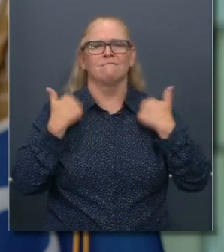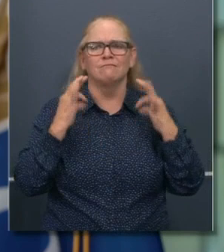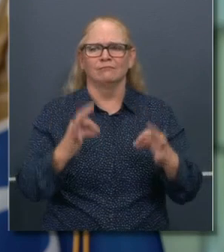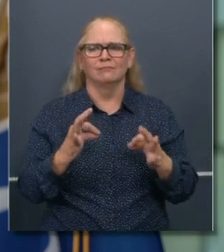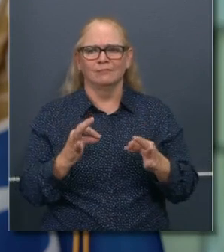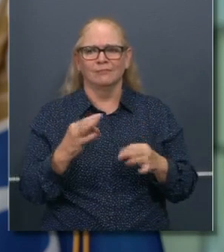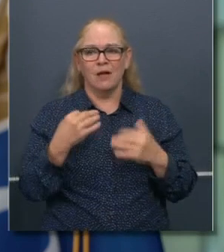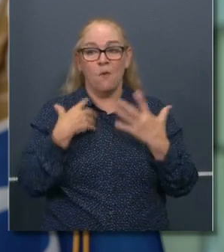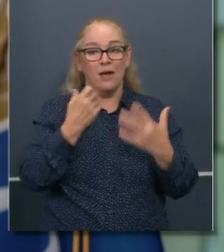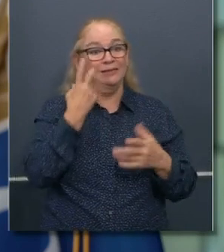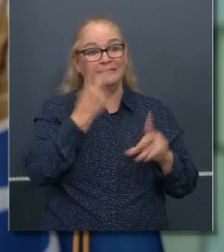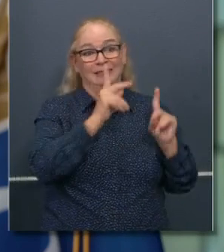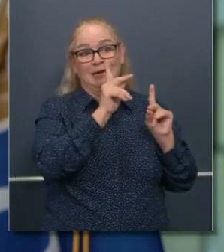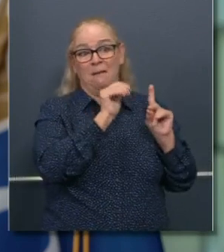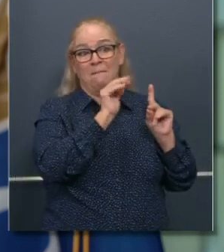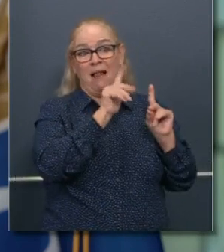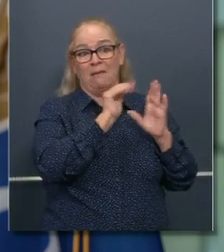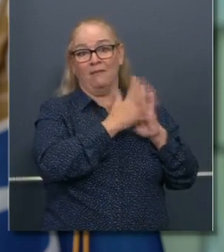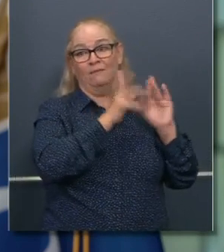Adam Beam, AP.